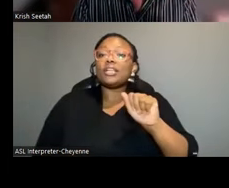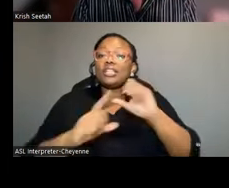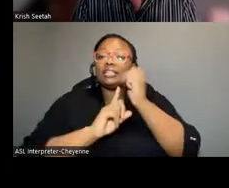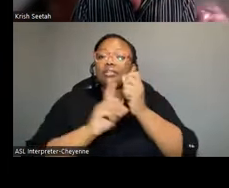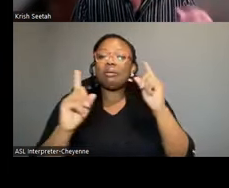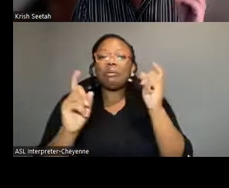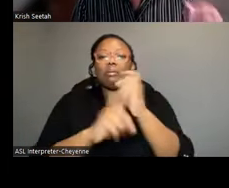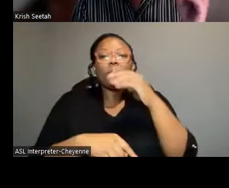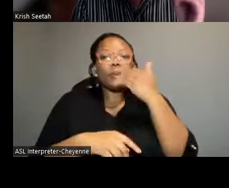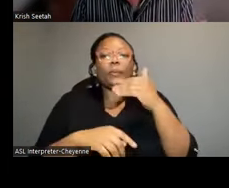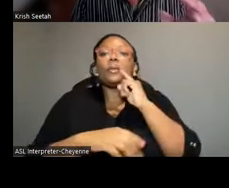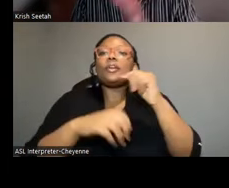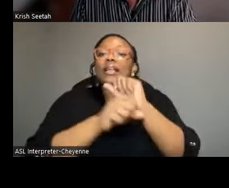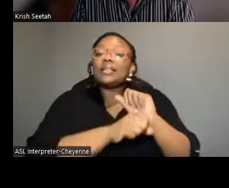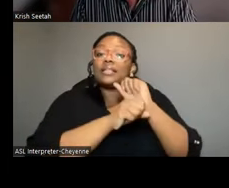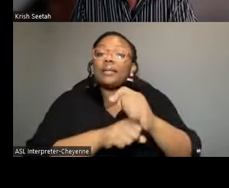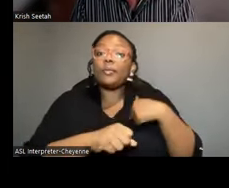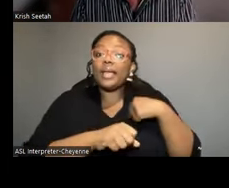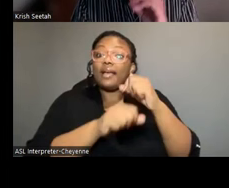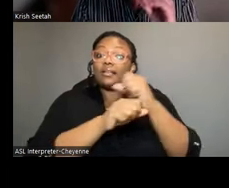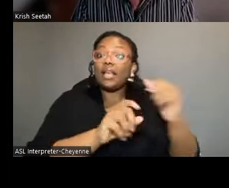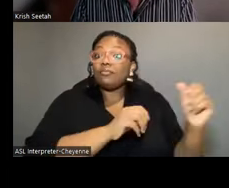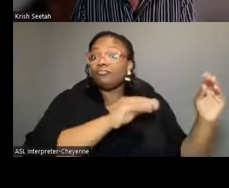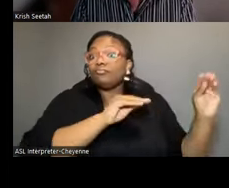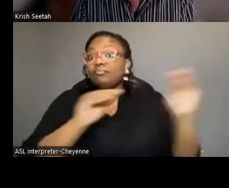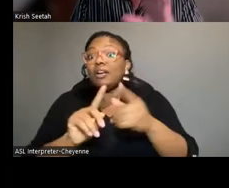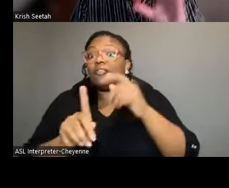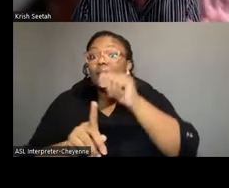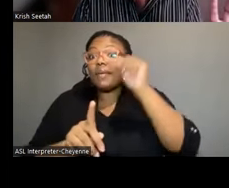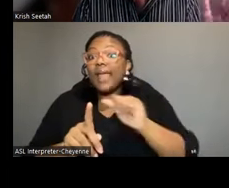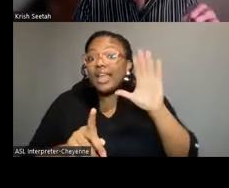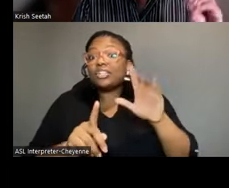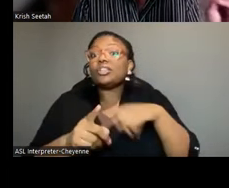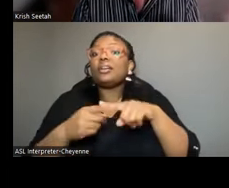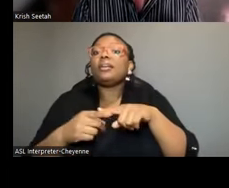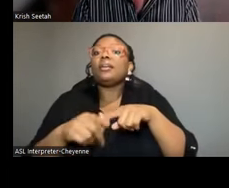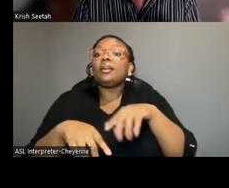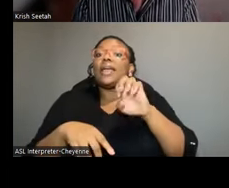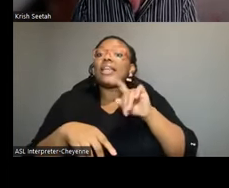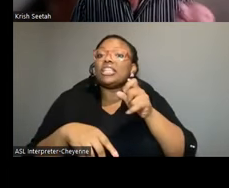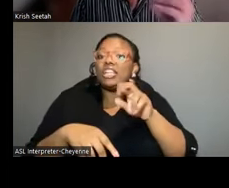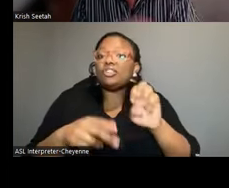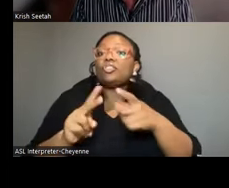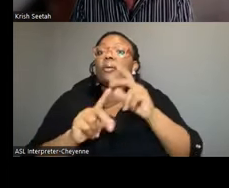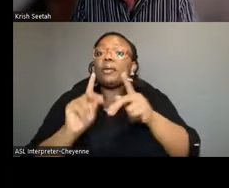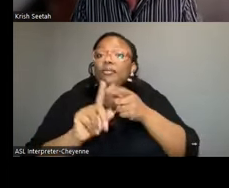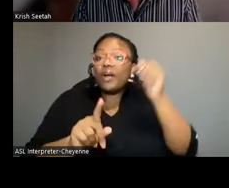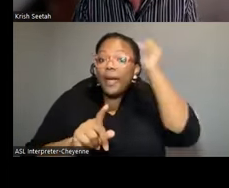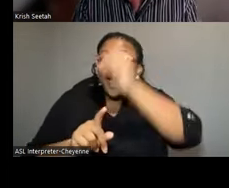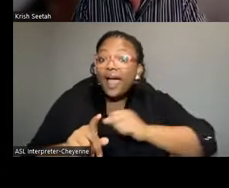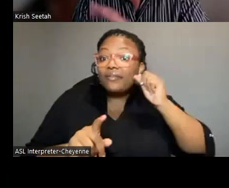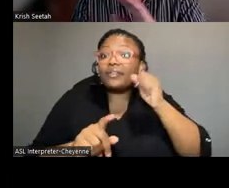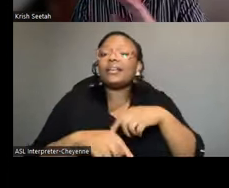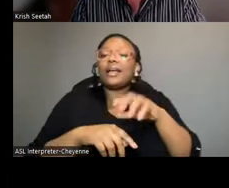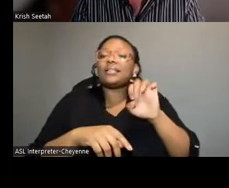During the period of enslavement, we actually have slaves coming from Asia. And during the period of indenture, we have people coming from Africa as indentured